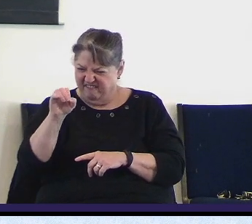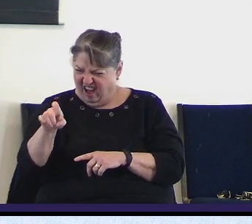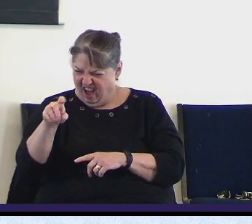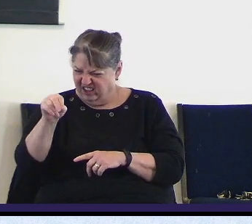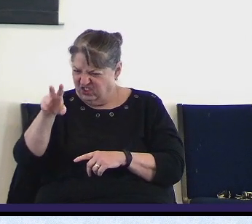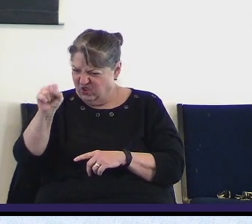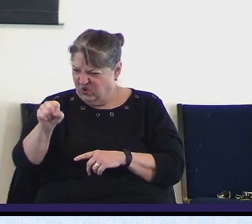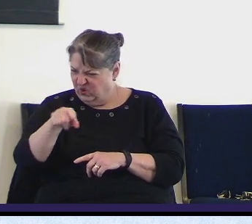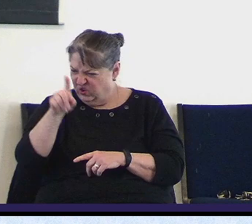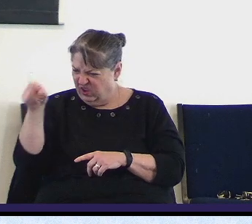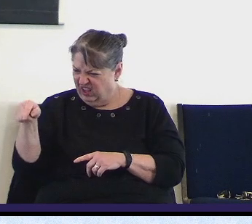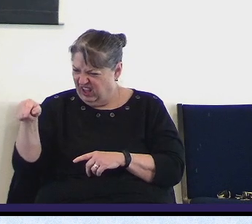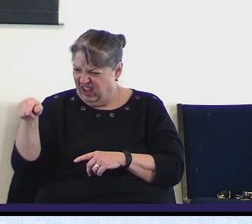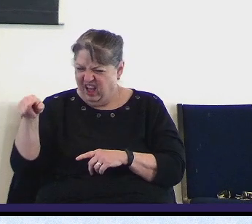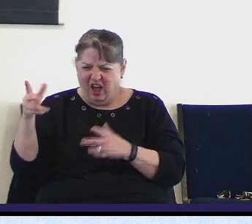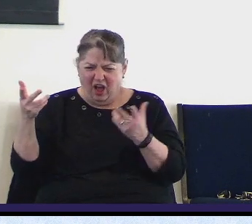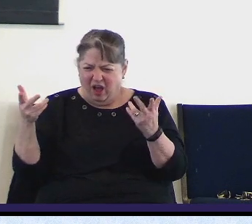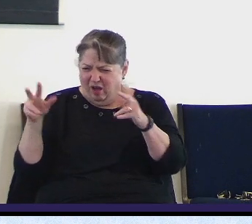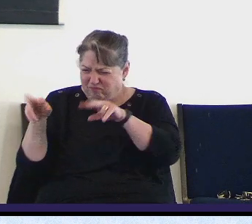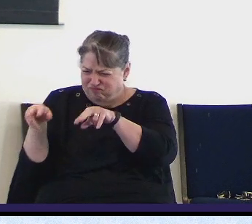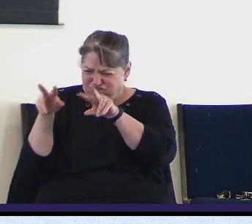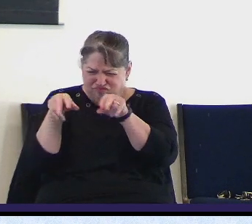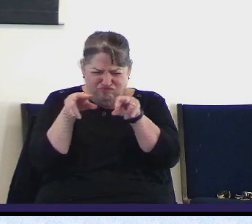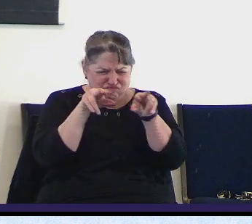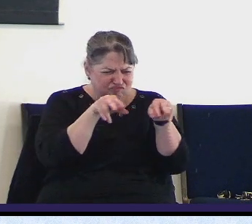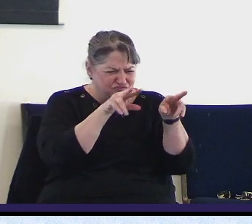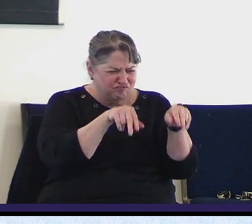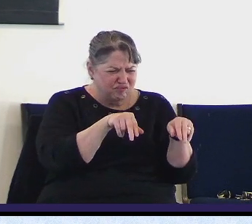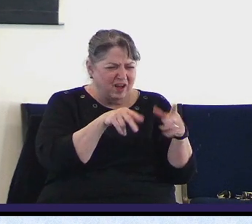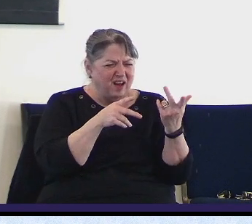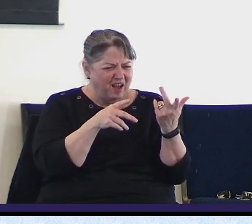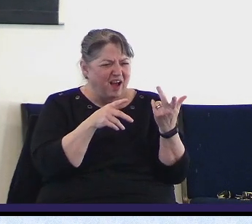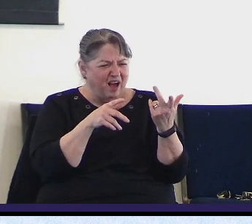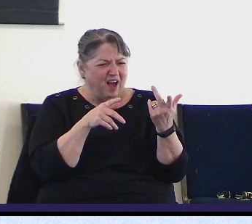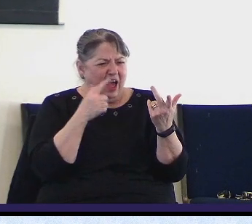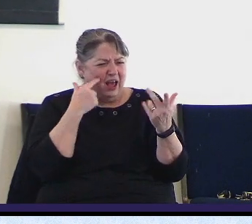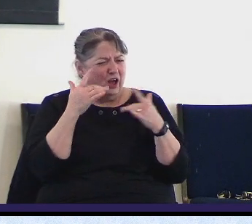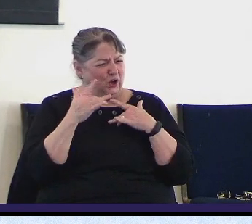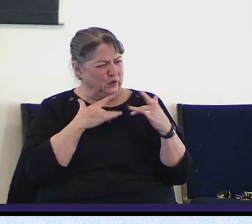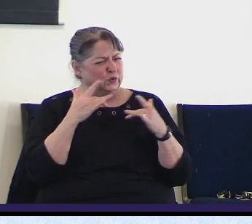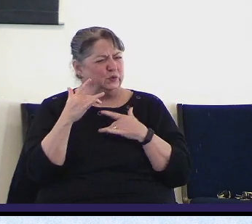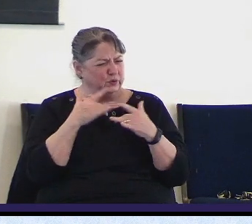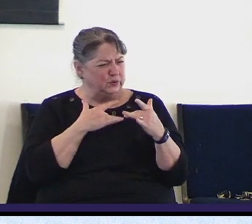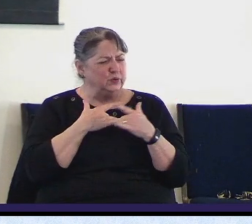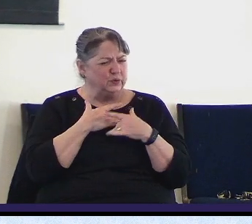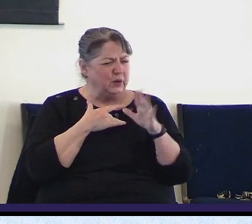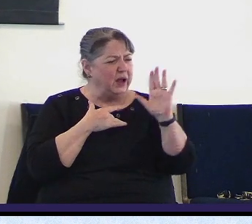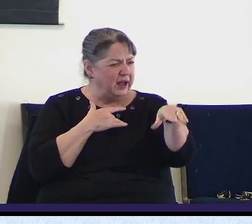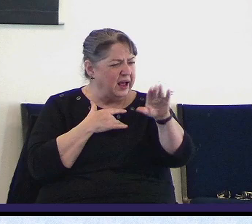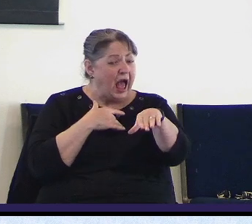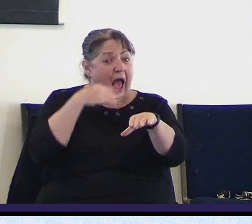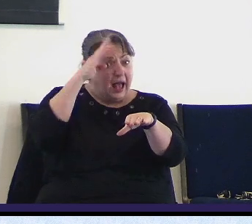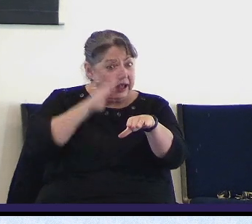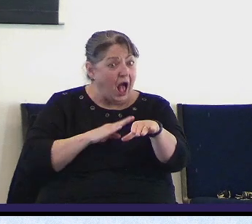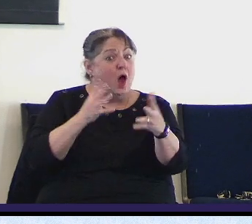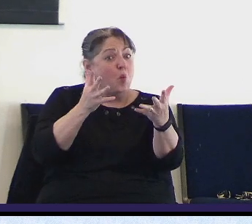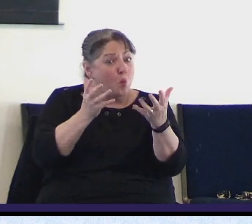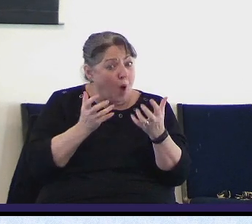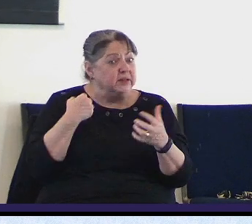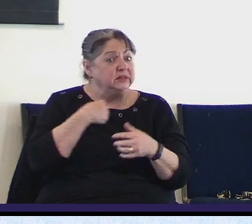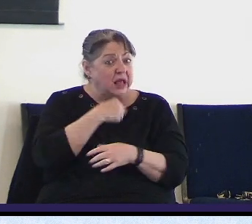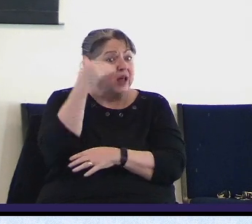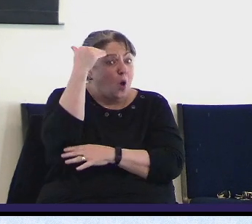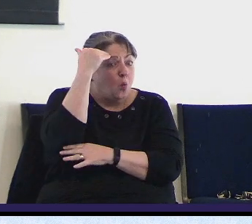He took time to read the headlines and realize that something was wrong and he was concerned. and God wants us to be concerned.